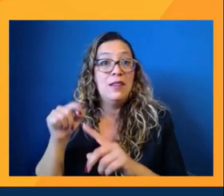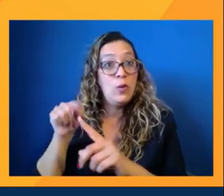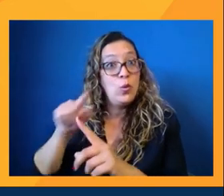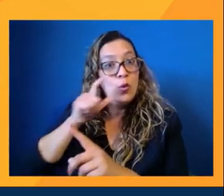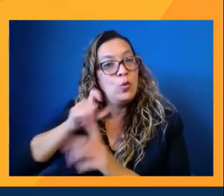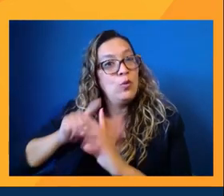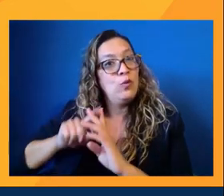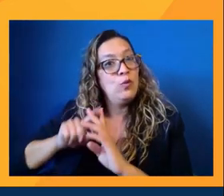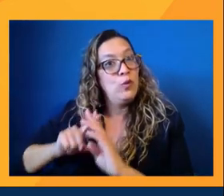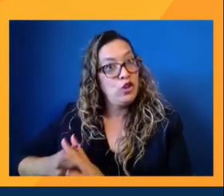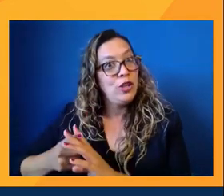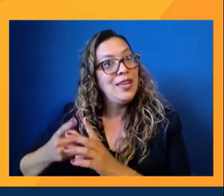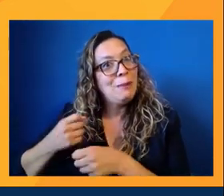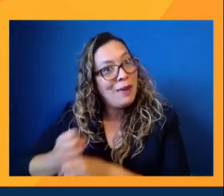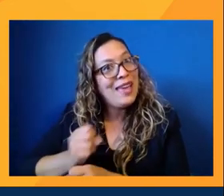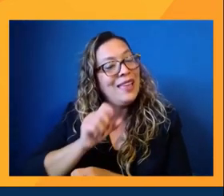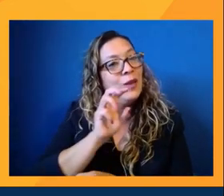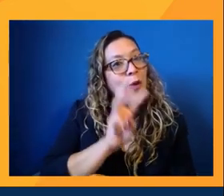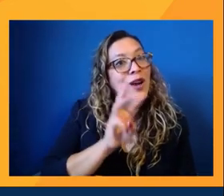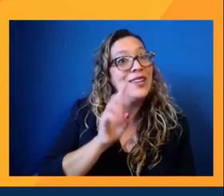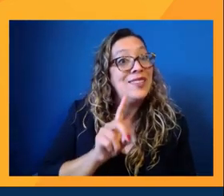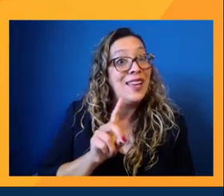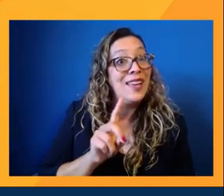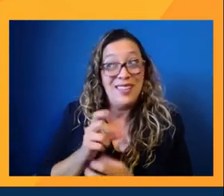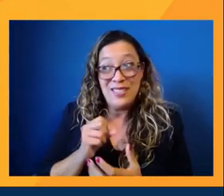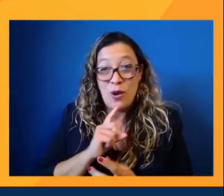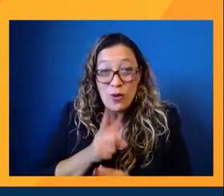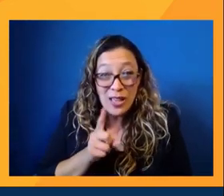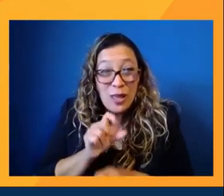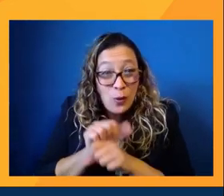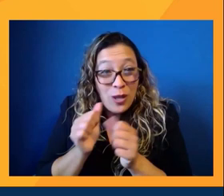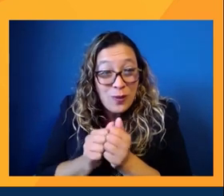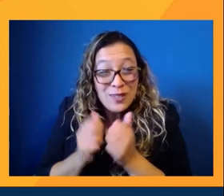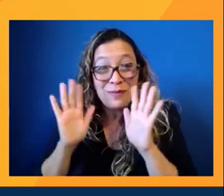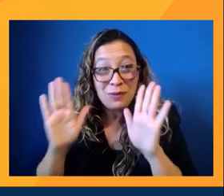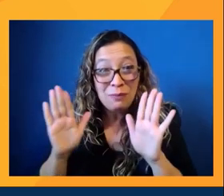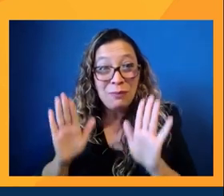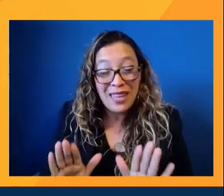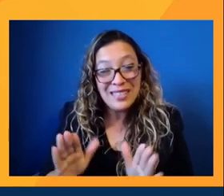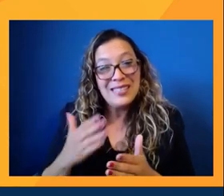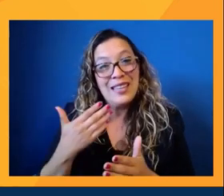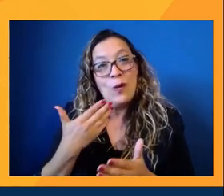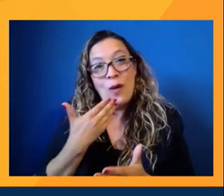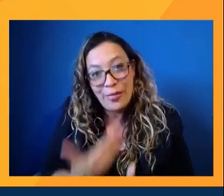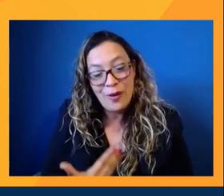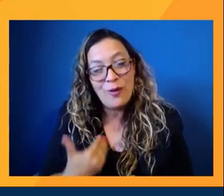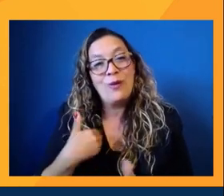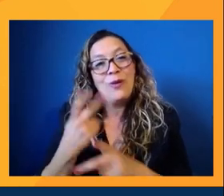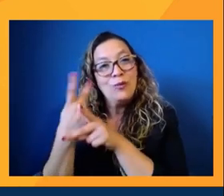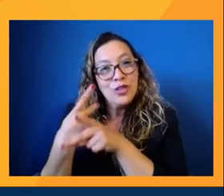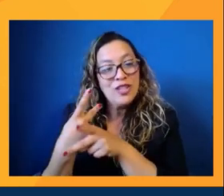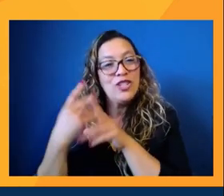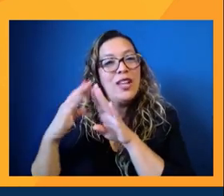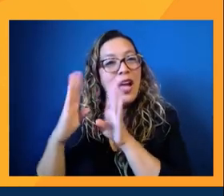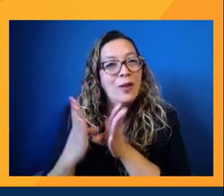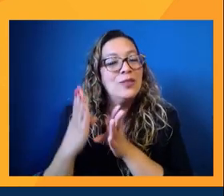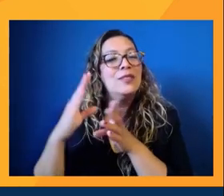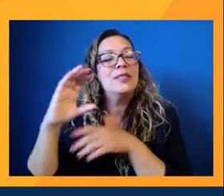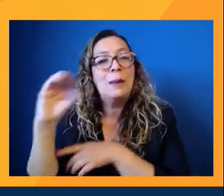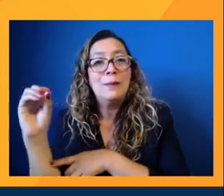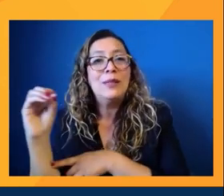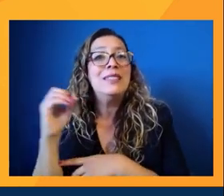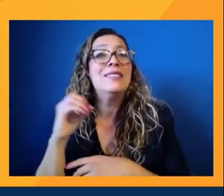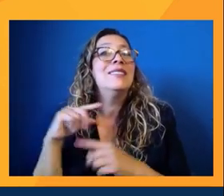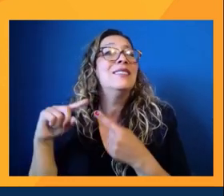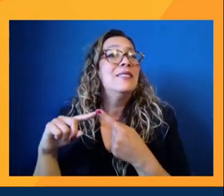Walking Dead. So we're working with some really well-known production companies and production houses and digging out for